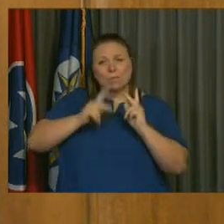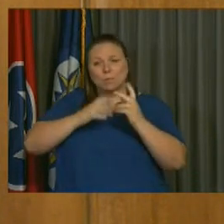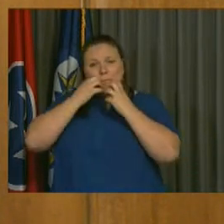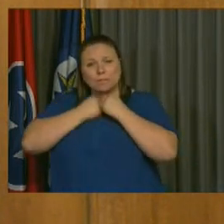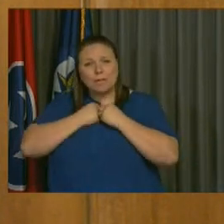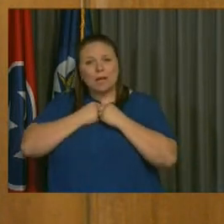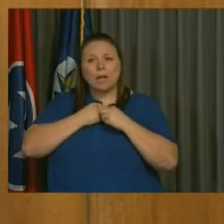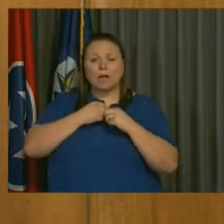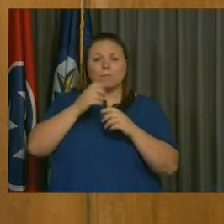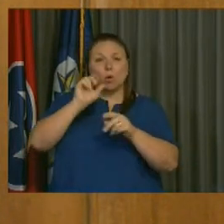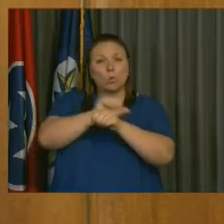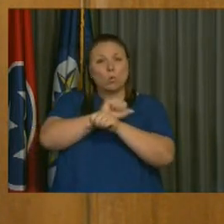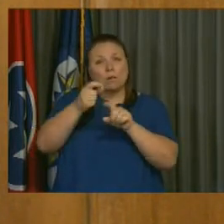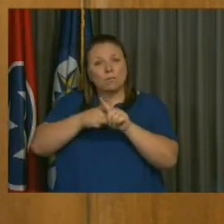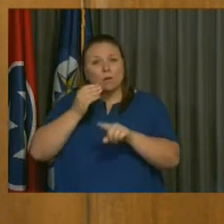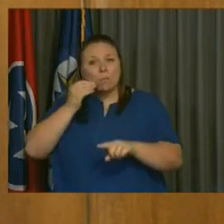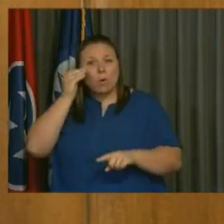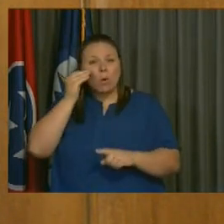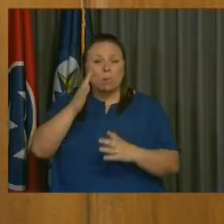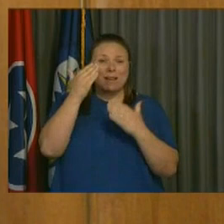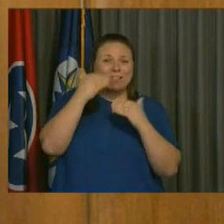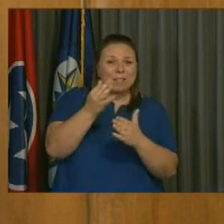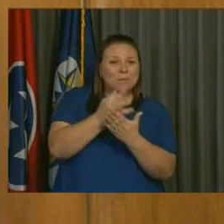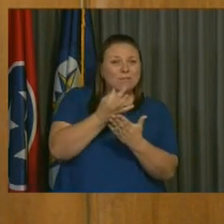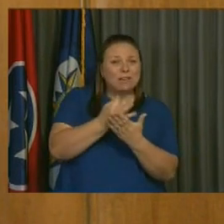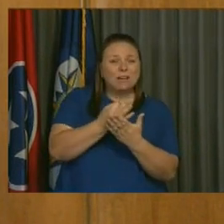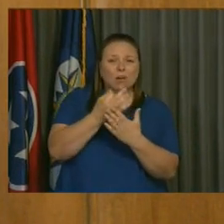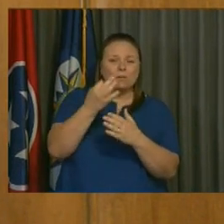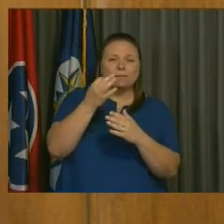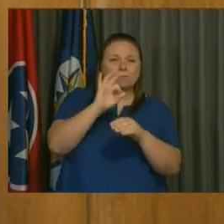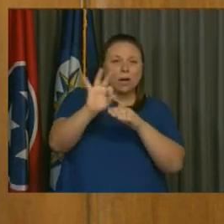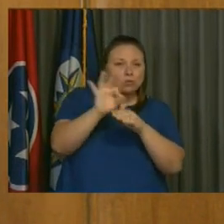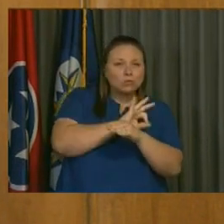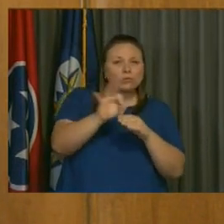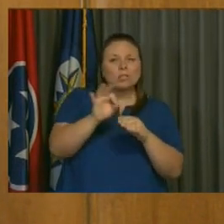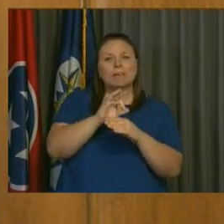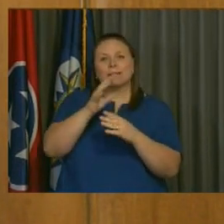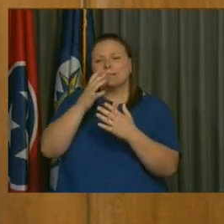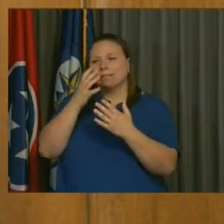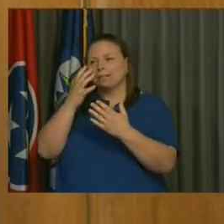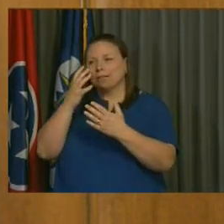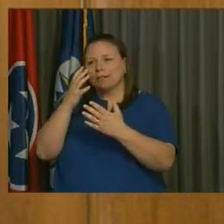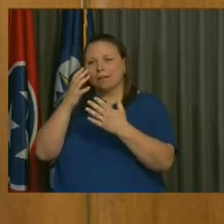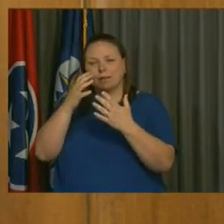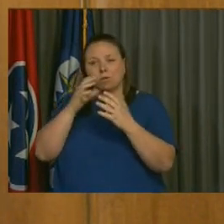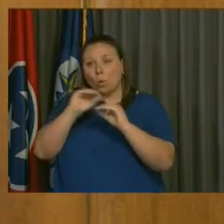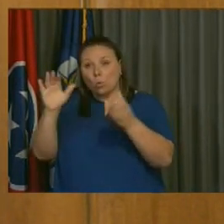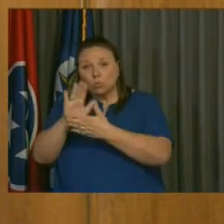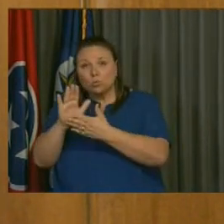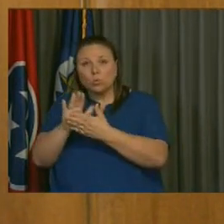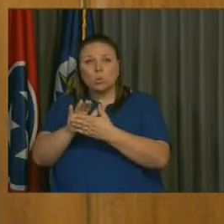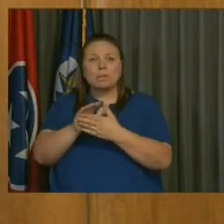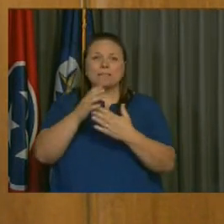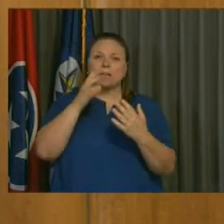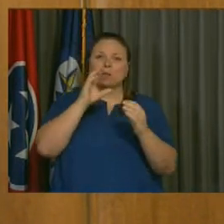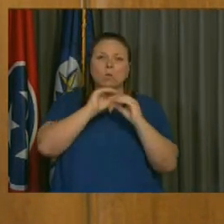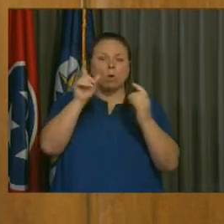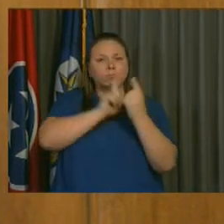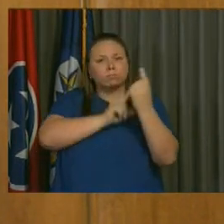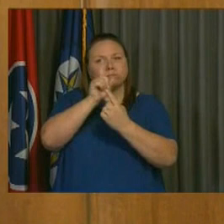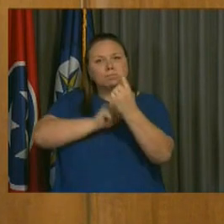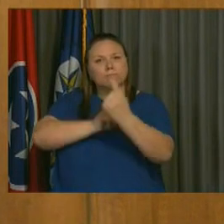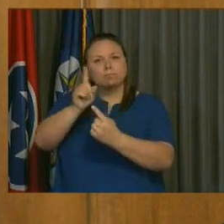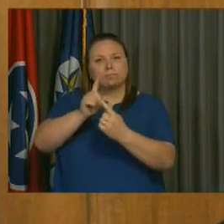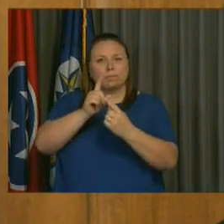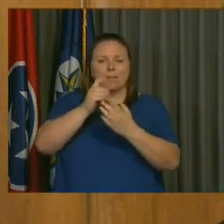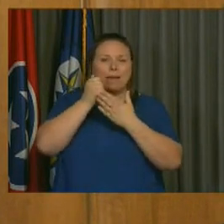working arrangements, limited functionality and access to our normal business tools, and of course the lack of day-to-day personal interactions efficient for